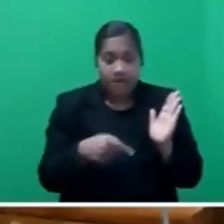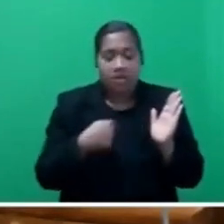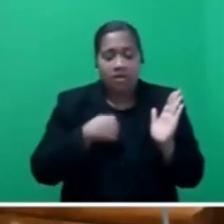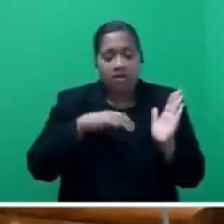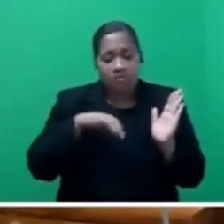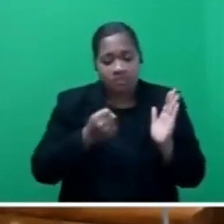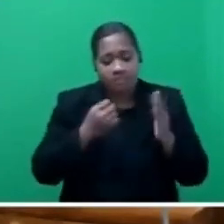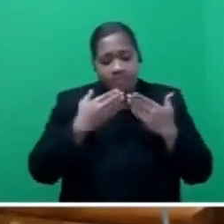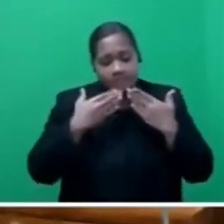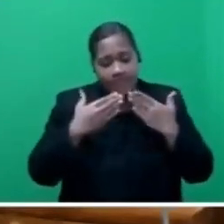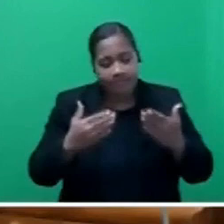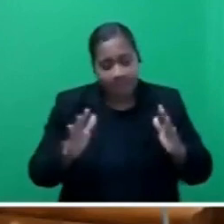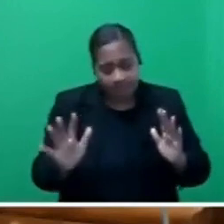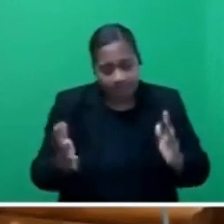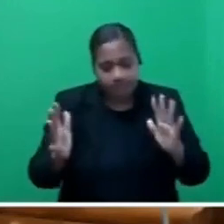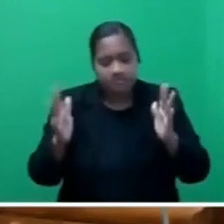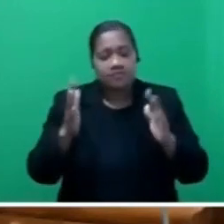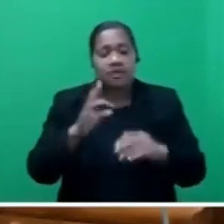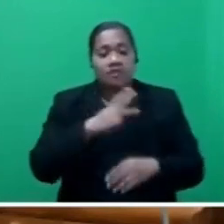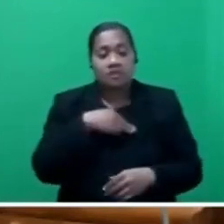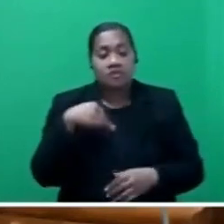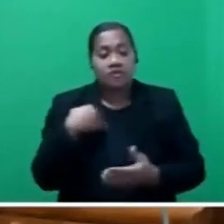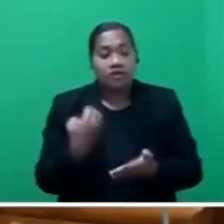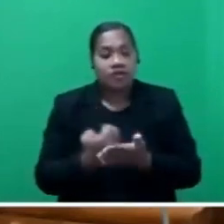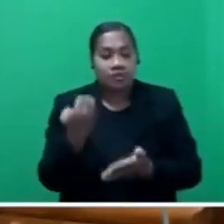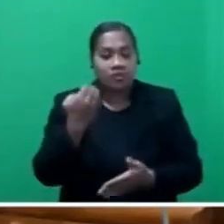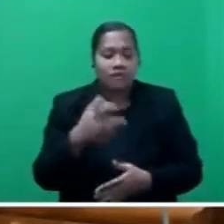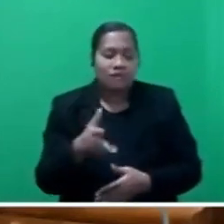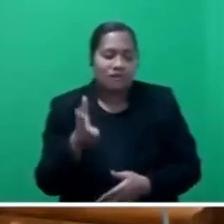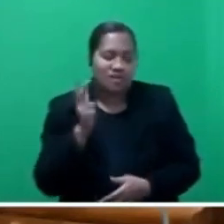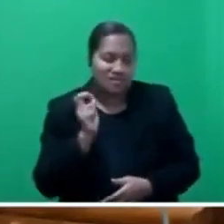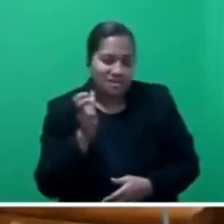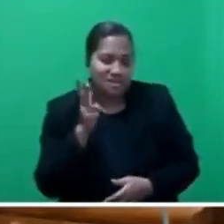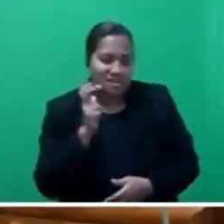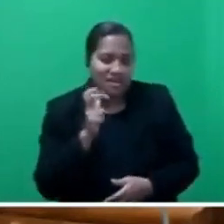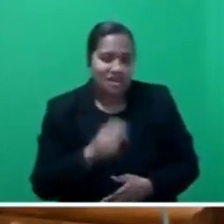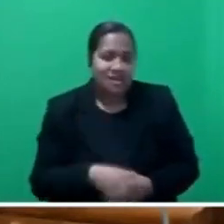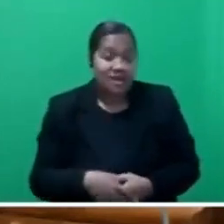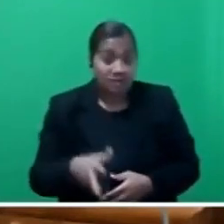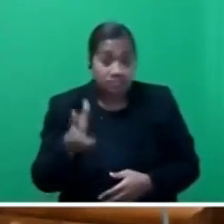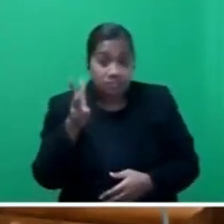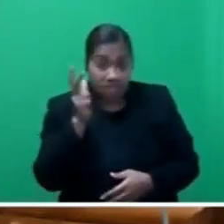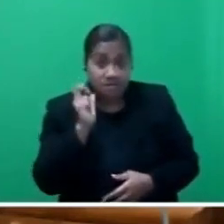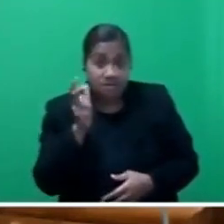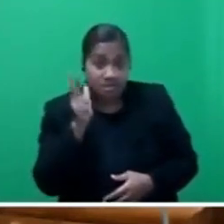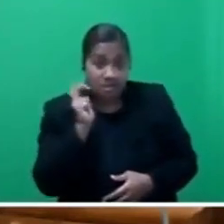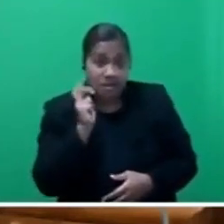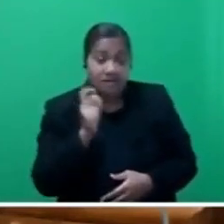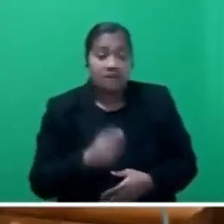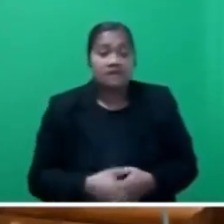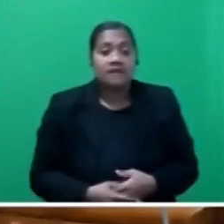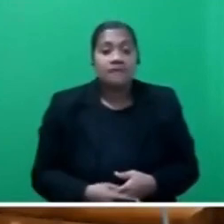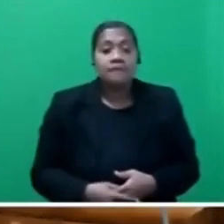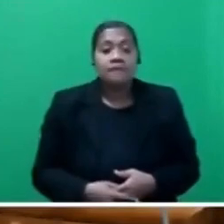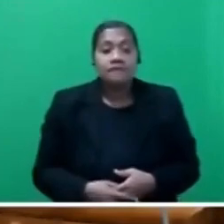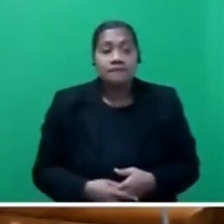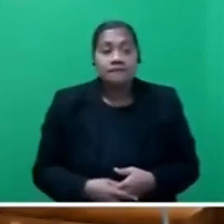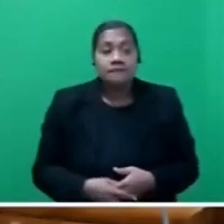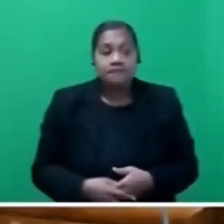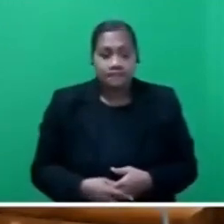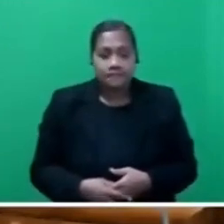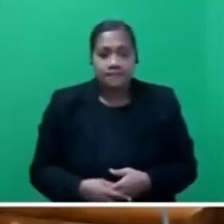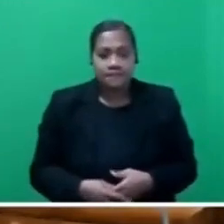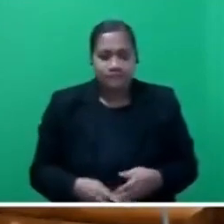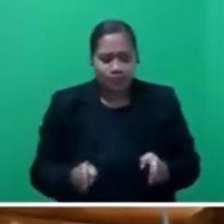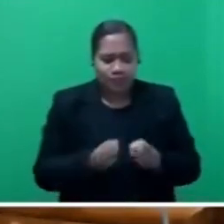and commend the Honorable Minister for Economy for listening. And listening is a biblical act.